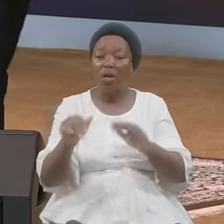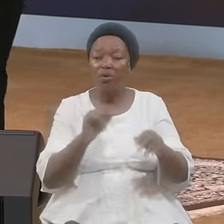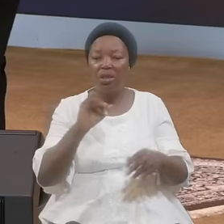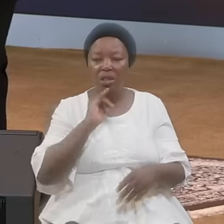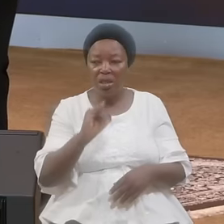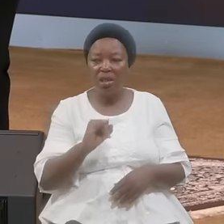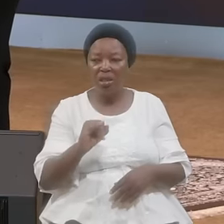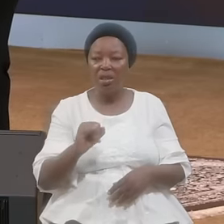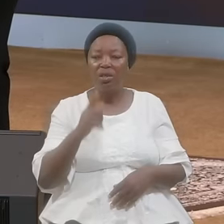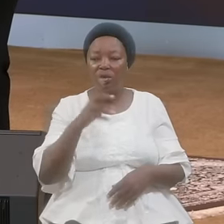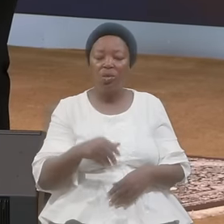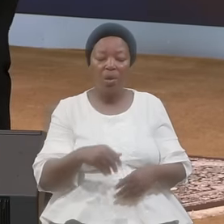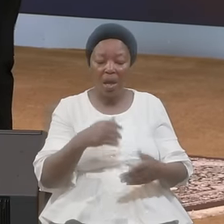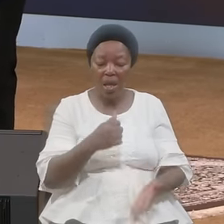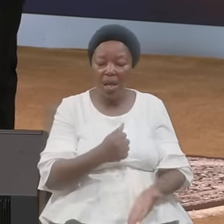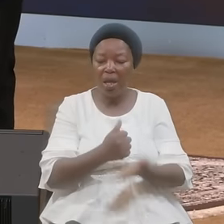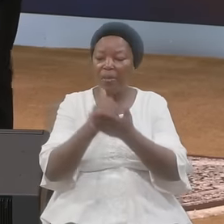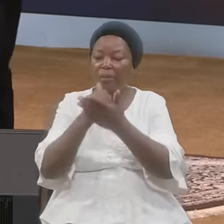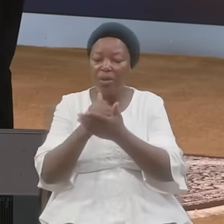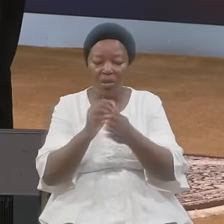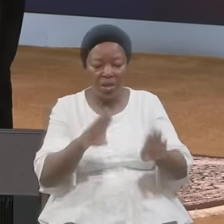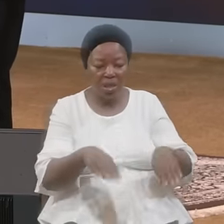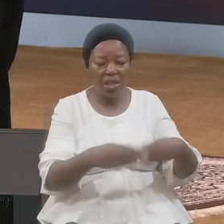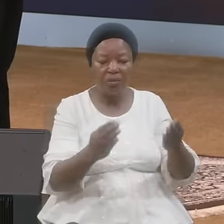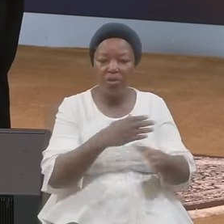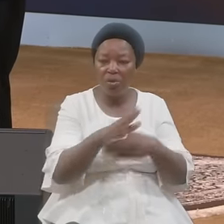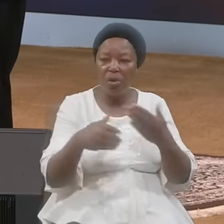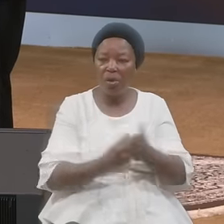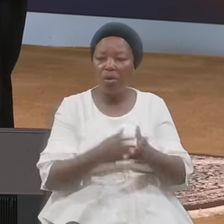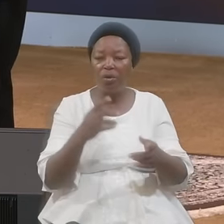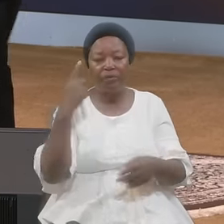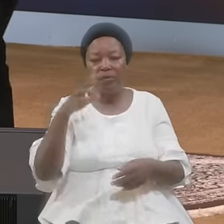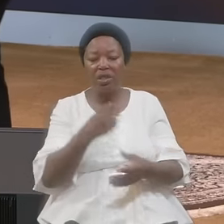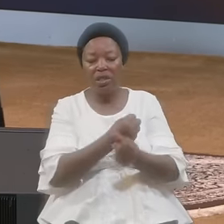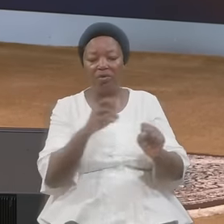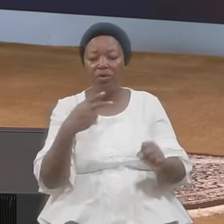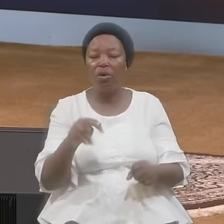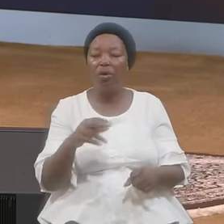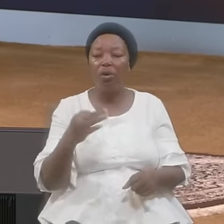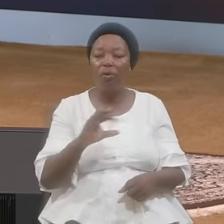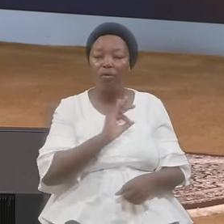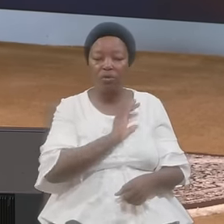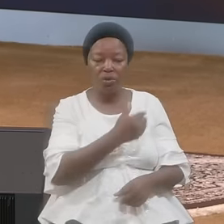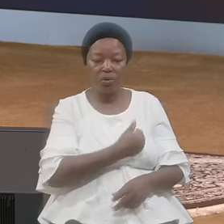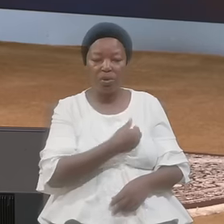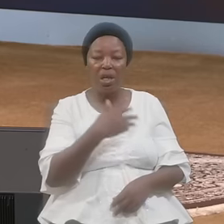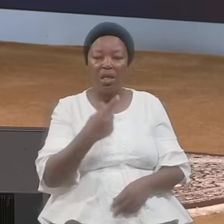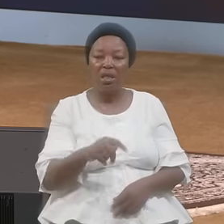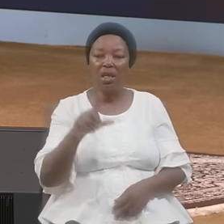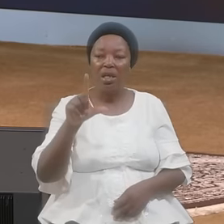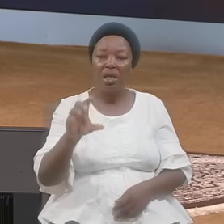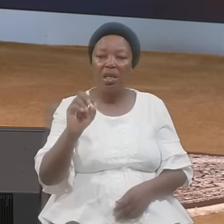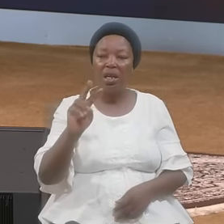You're Selling All Giving All For The Salvation Of Souls In Levite And